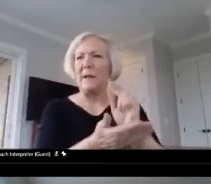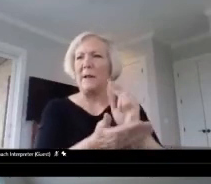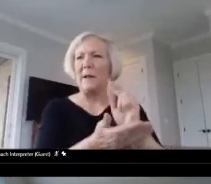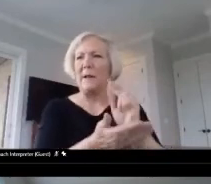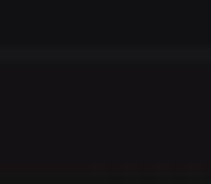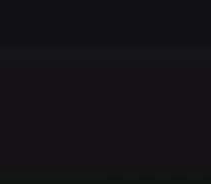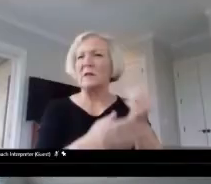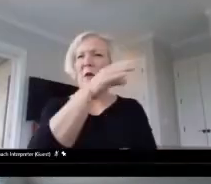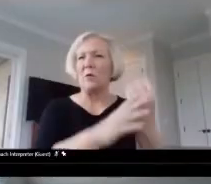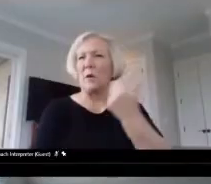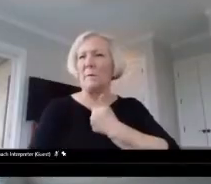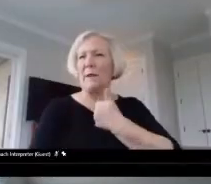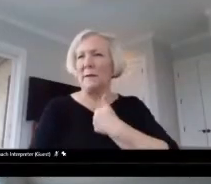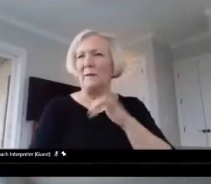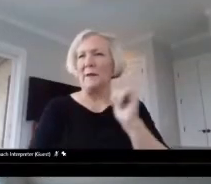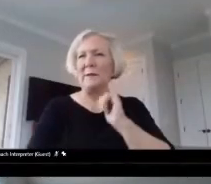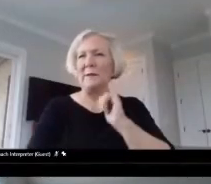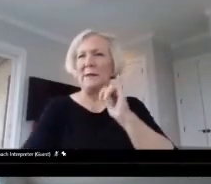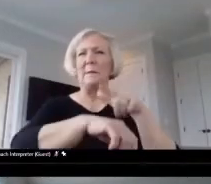the same time.